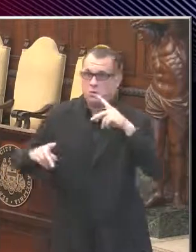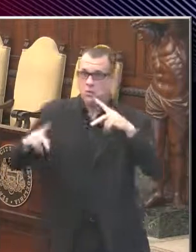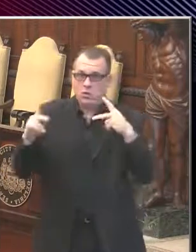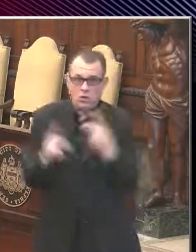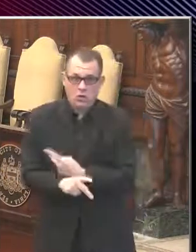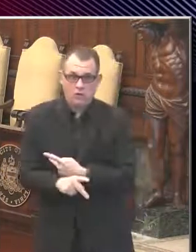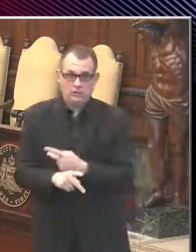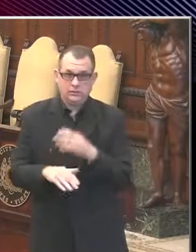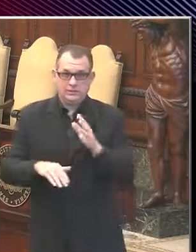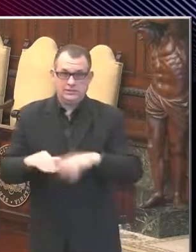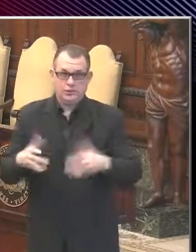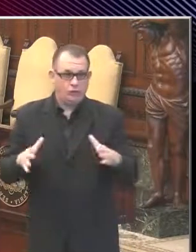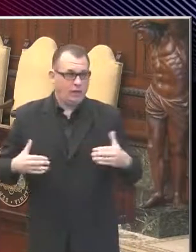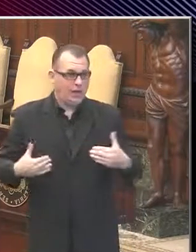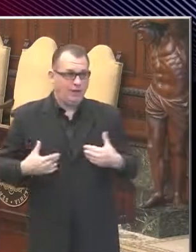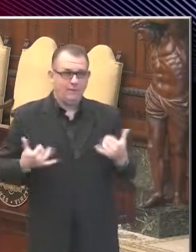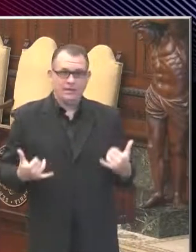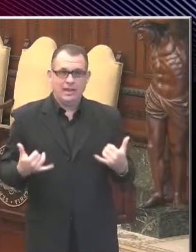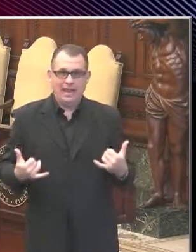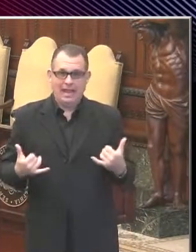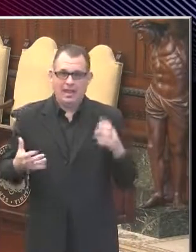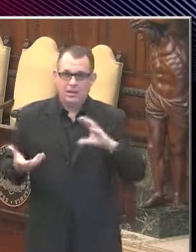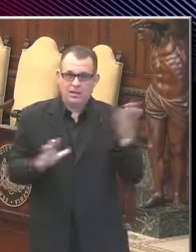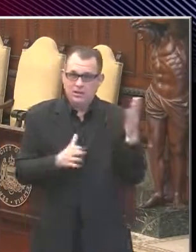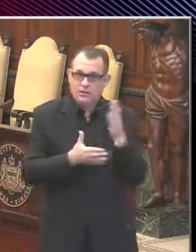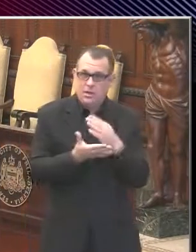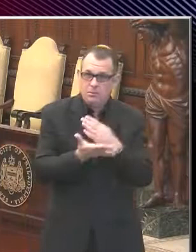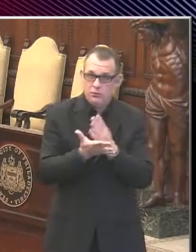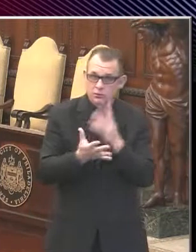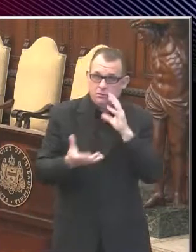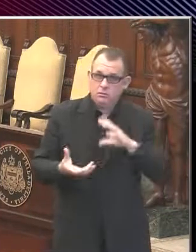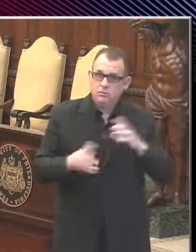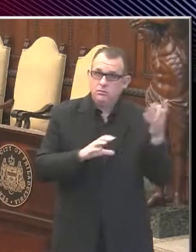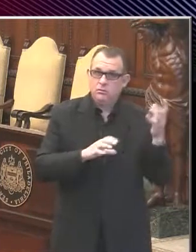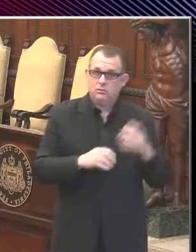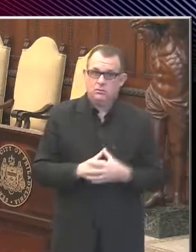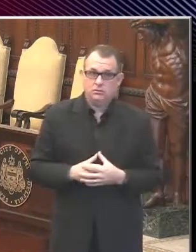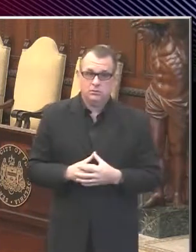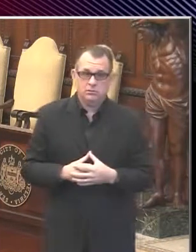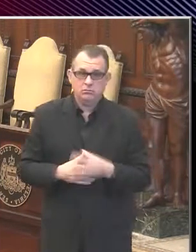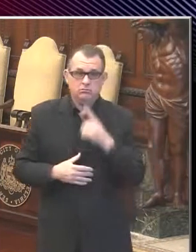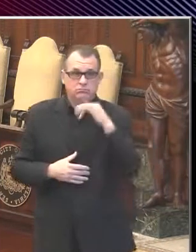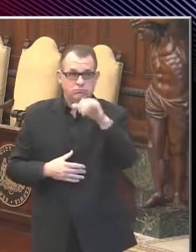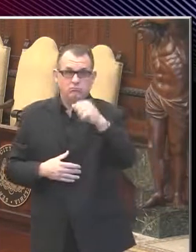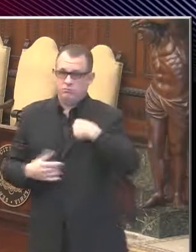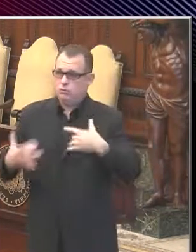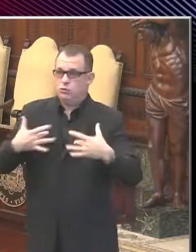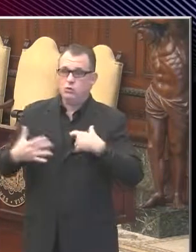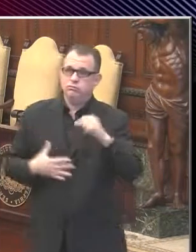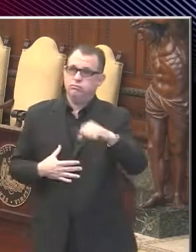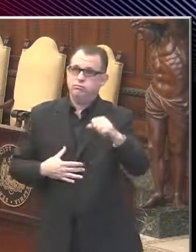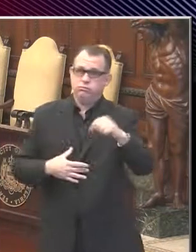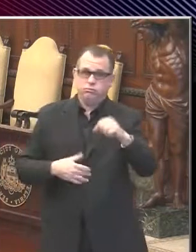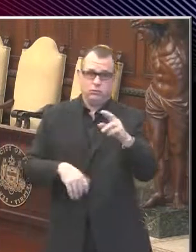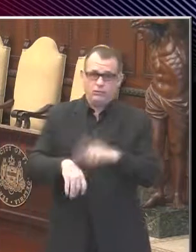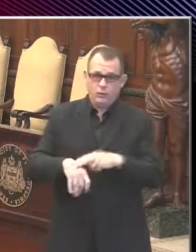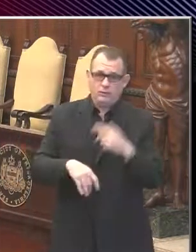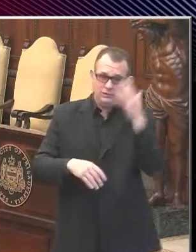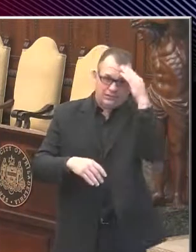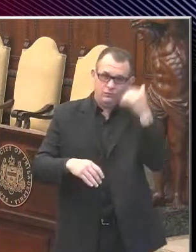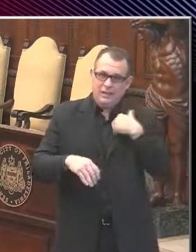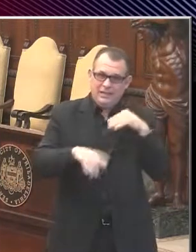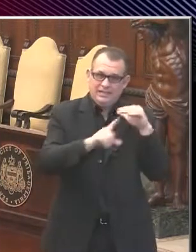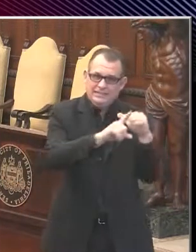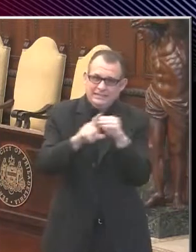been wreaked on the city budget? Yeah, well, we do have those fears and that's why we're telling everybody to put a mask on and act responsibly.